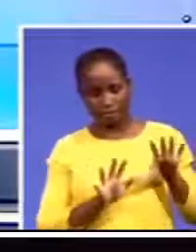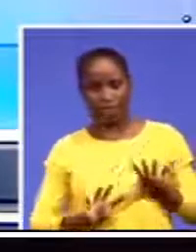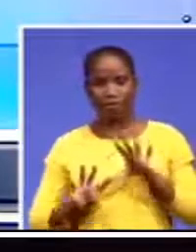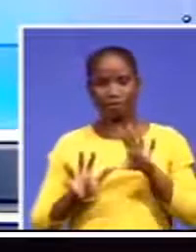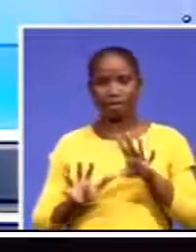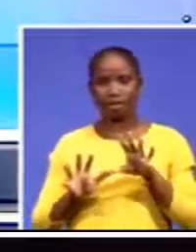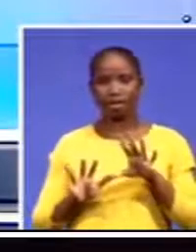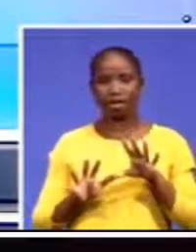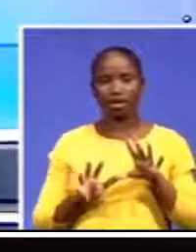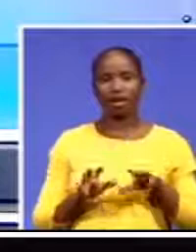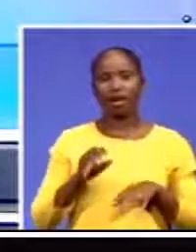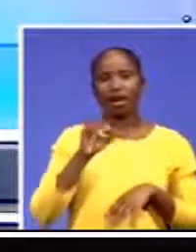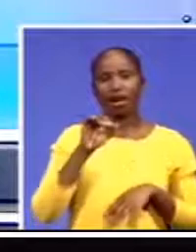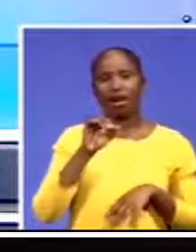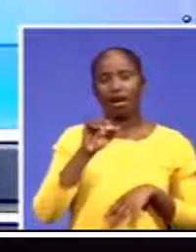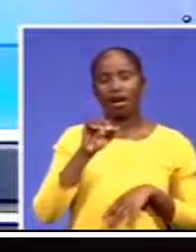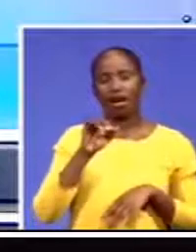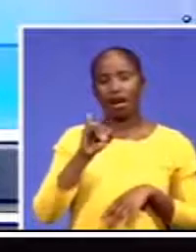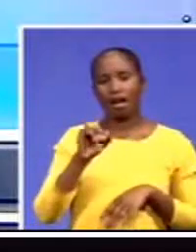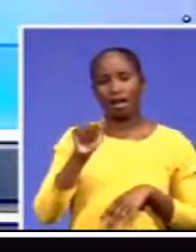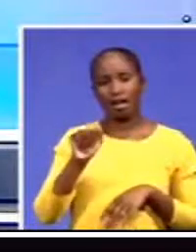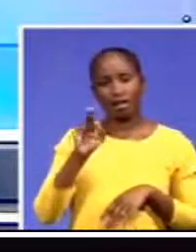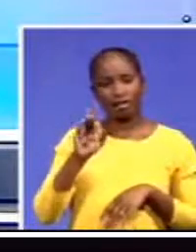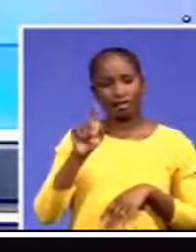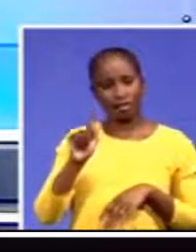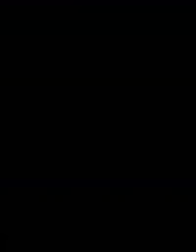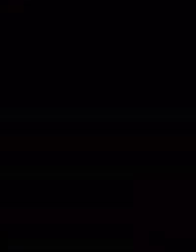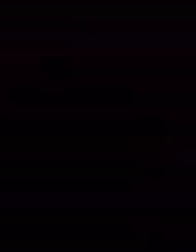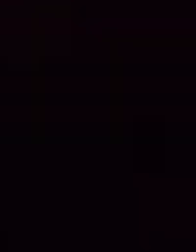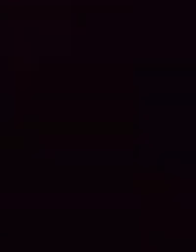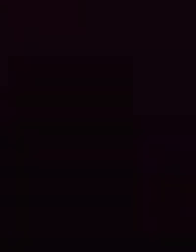this anticipated trade amongst African countries?